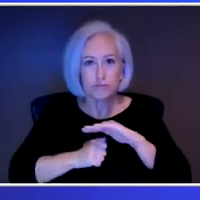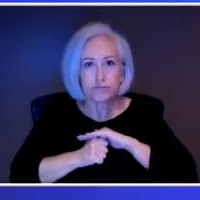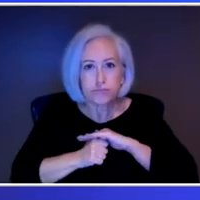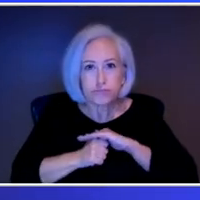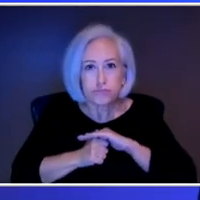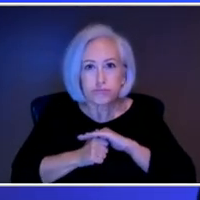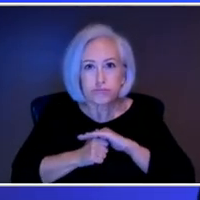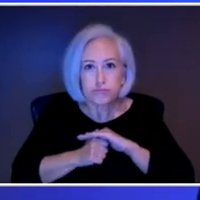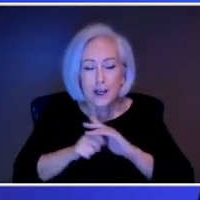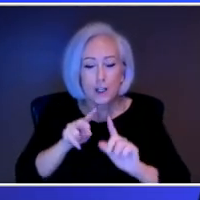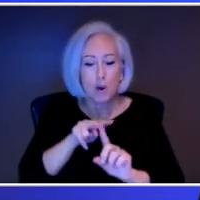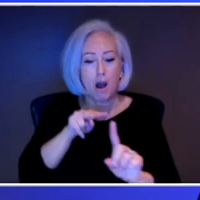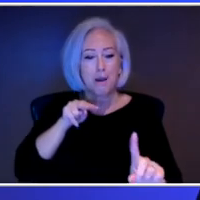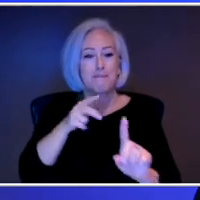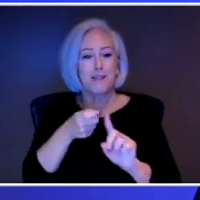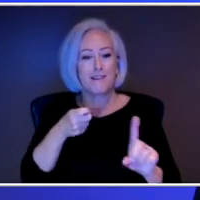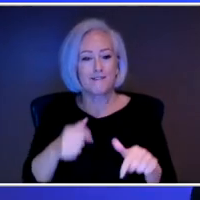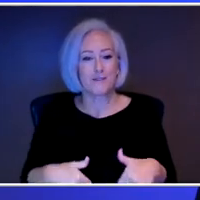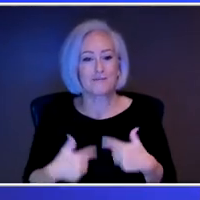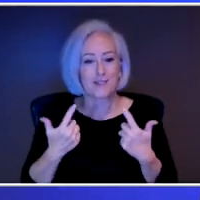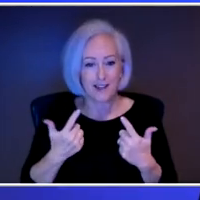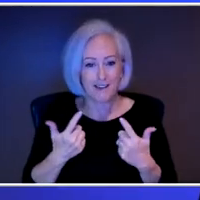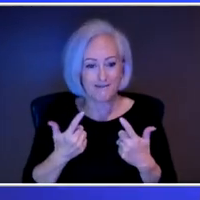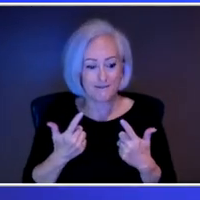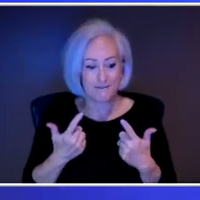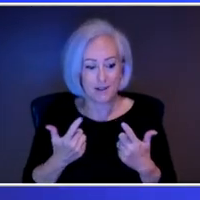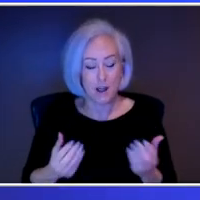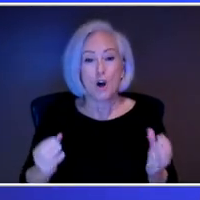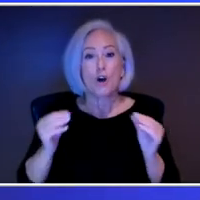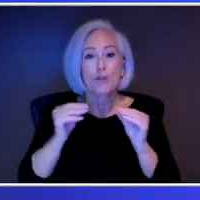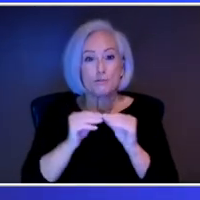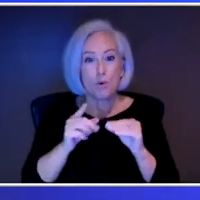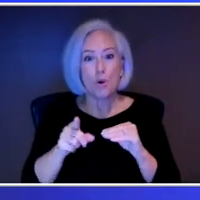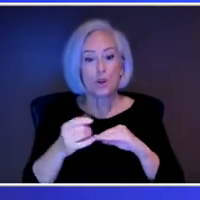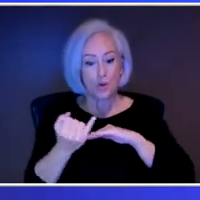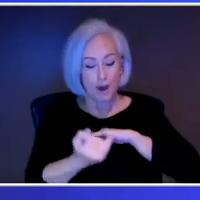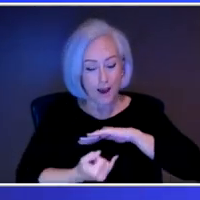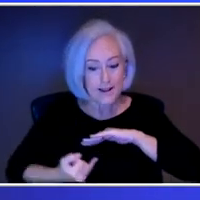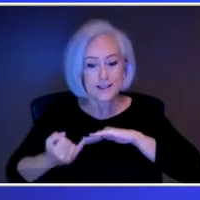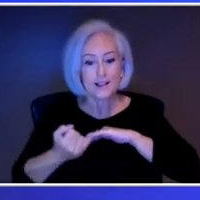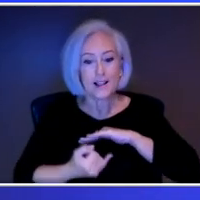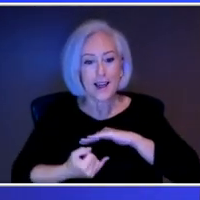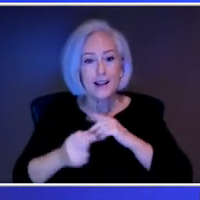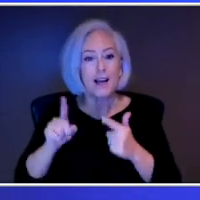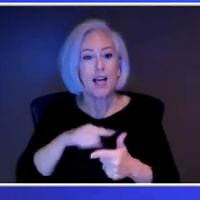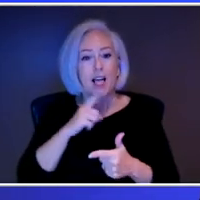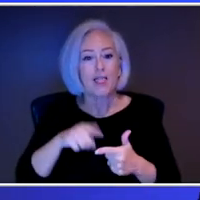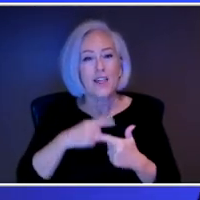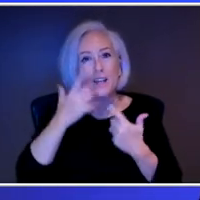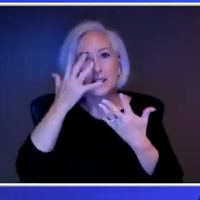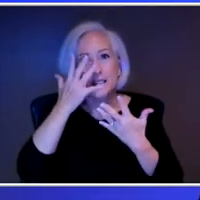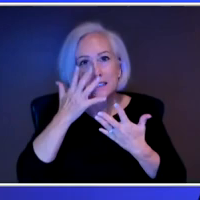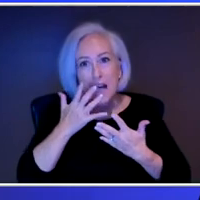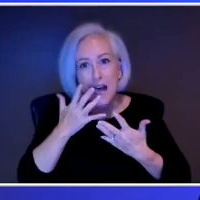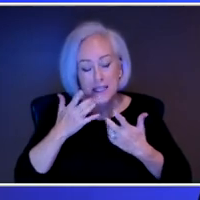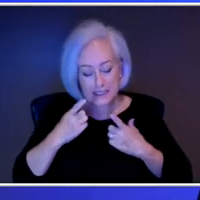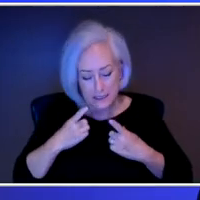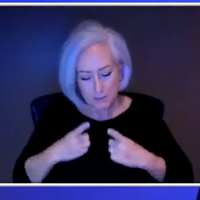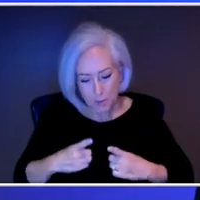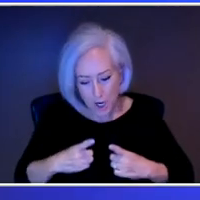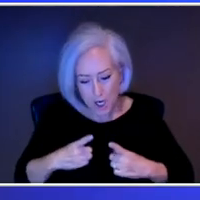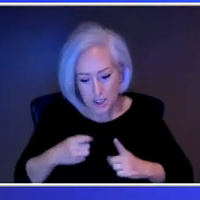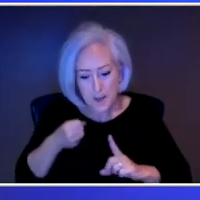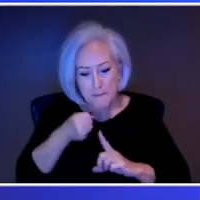then the more that we isolate depressive symptoms like sadness, kind of looking at your life and questioning, what am I doing? What's this all about? What's the point of this?